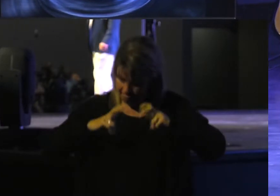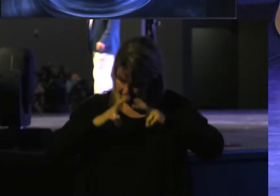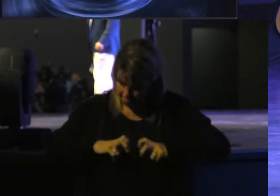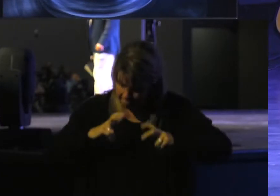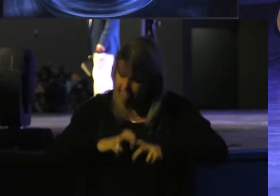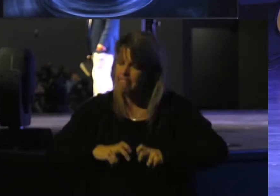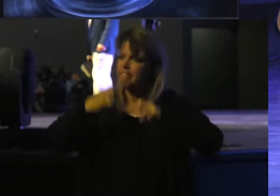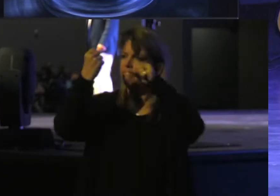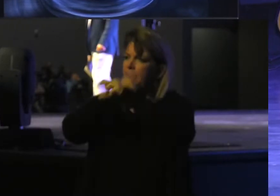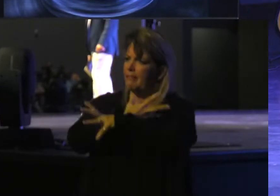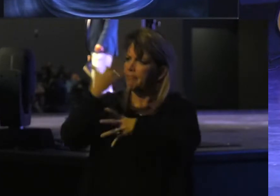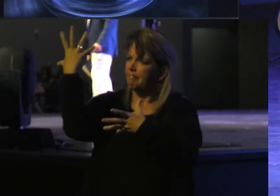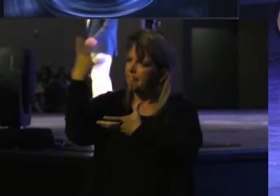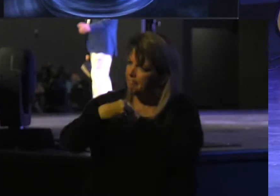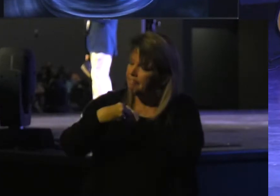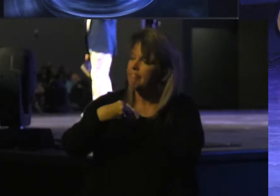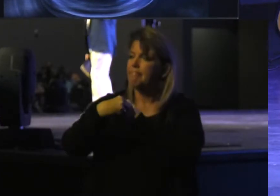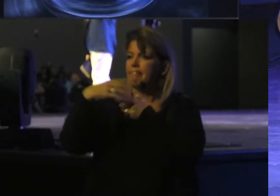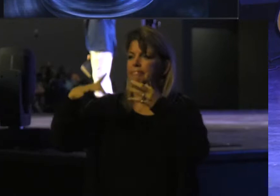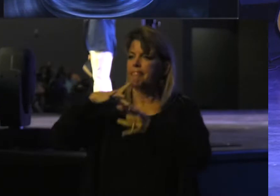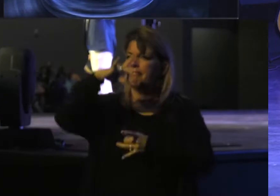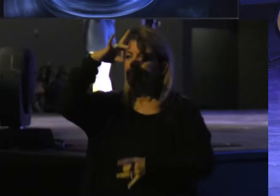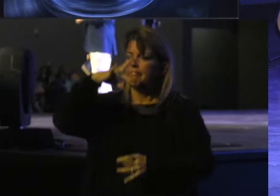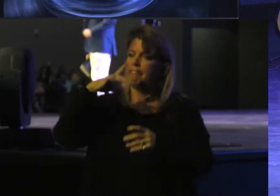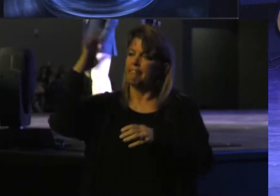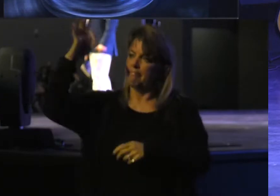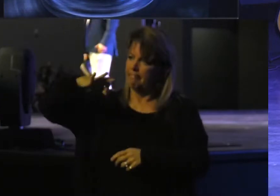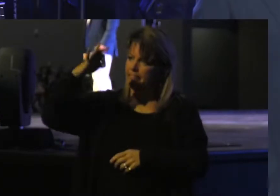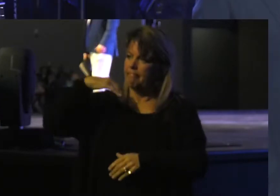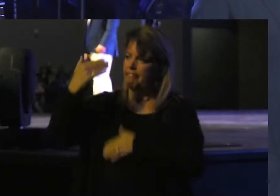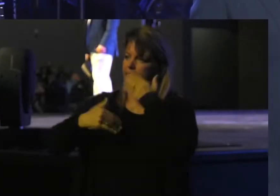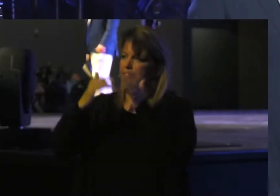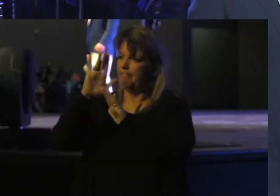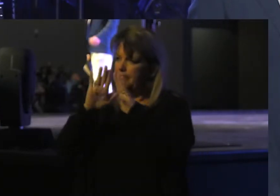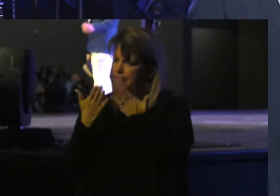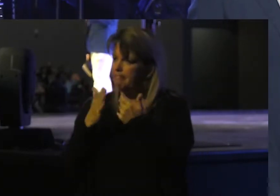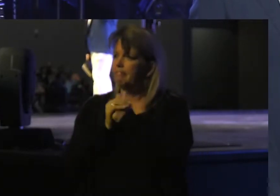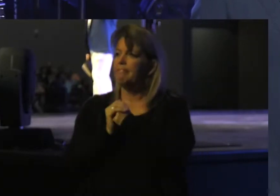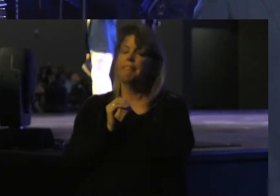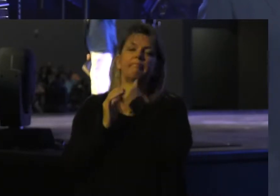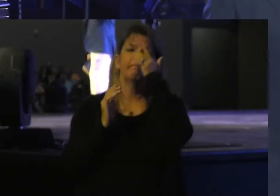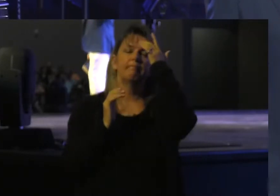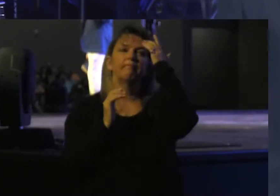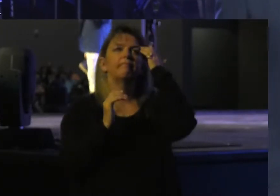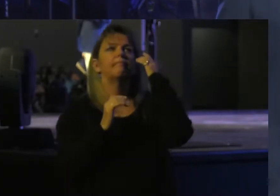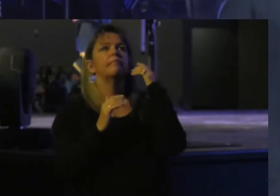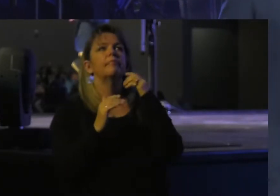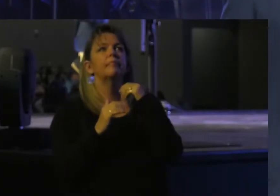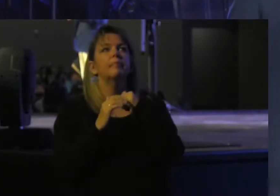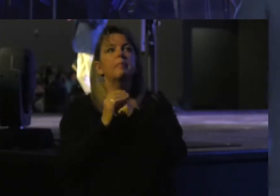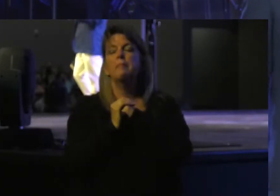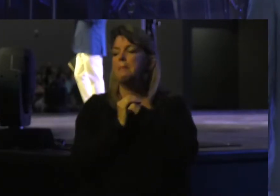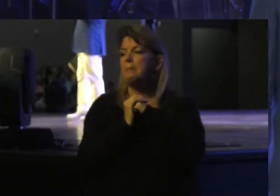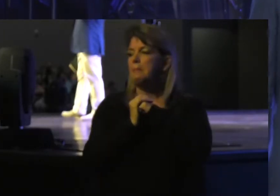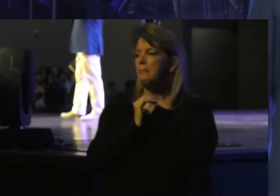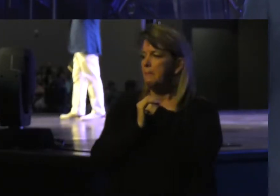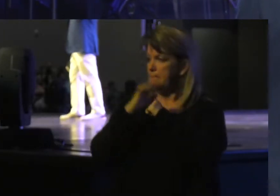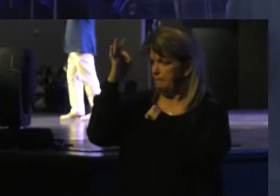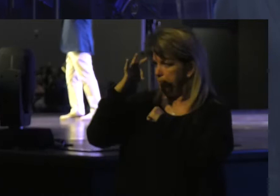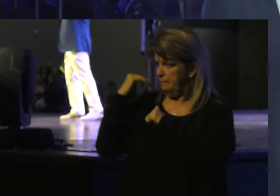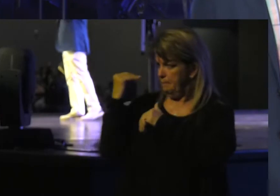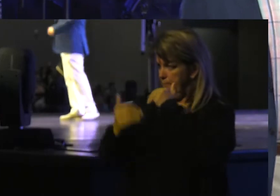nutrients that it has for us spiritually, to preach through the Scriptures expositionally. And we're in a sermon series